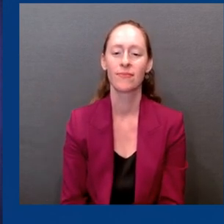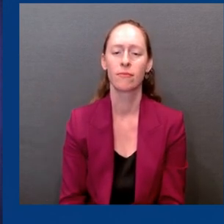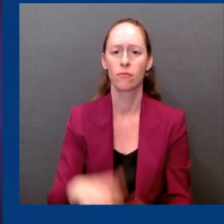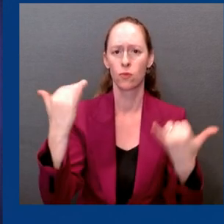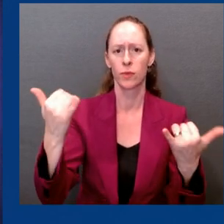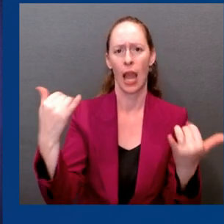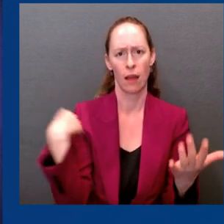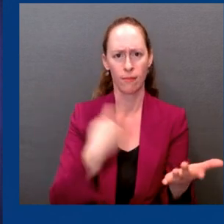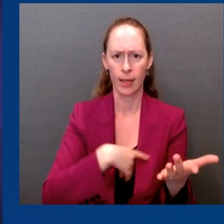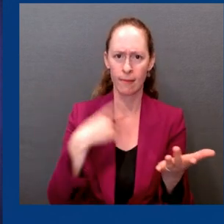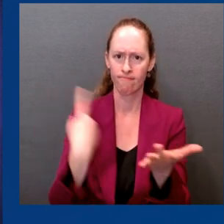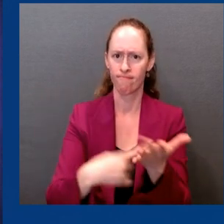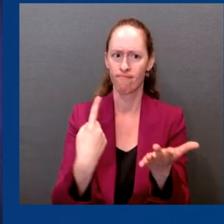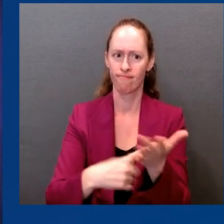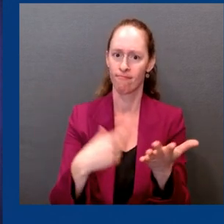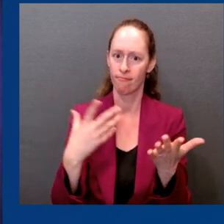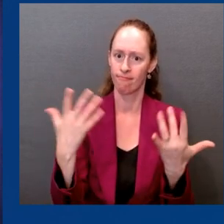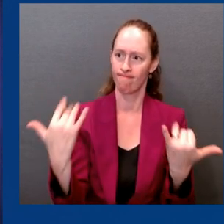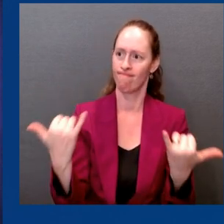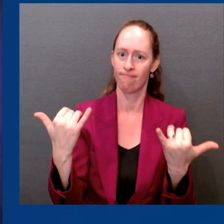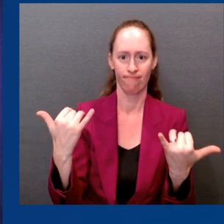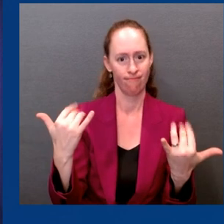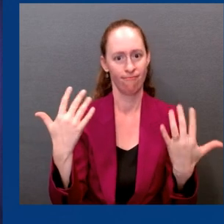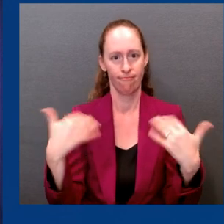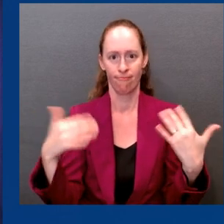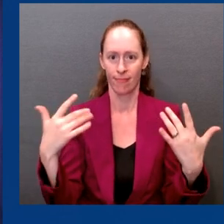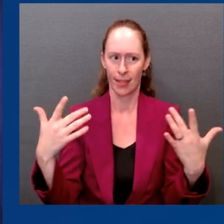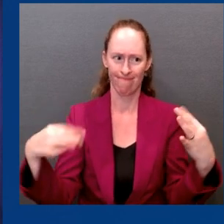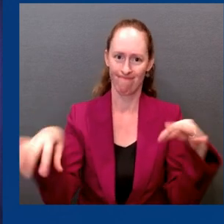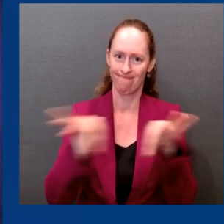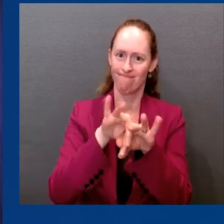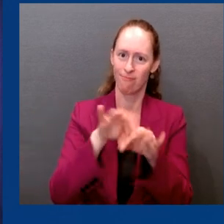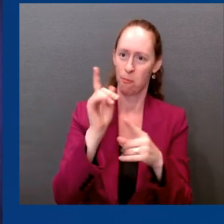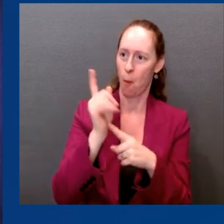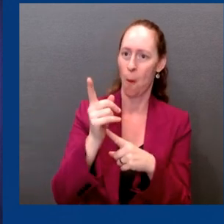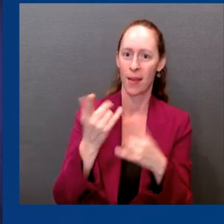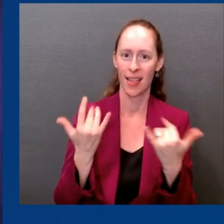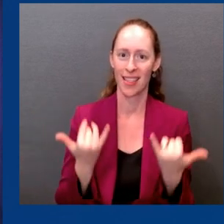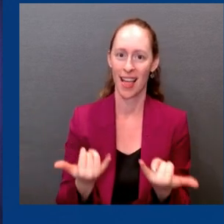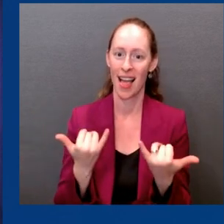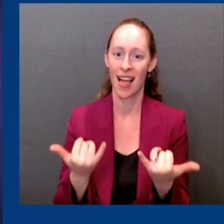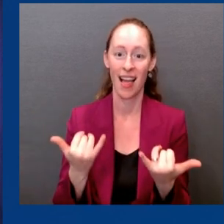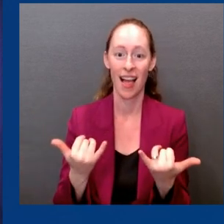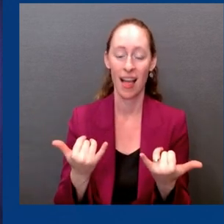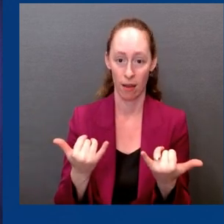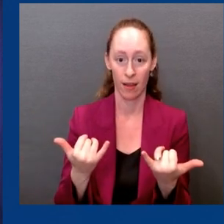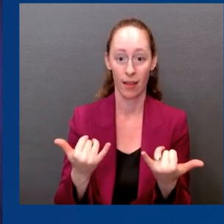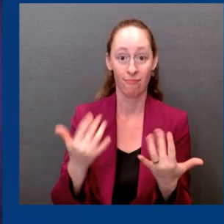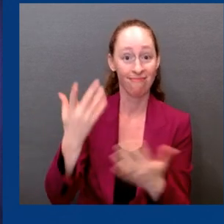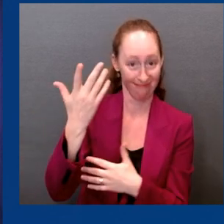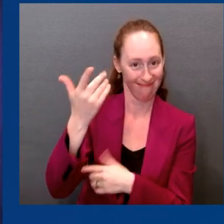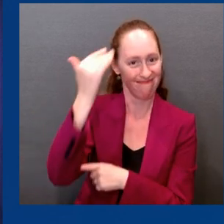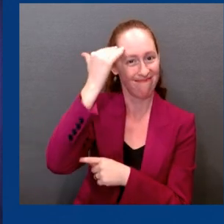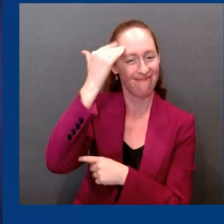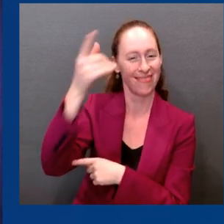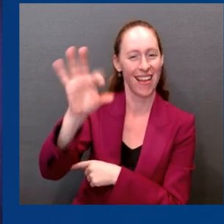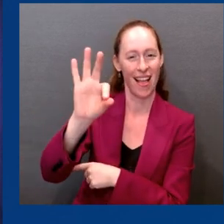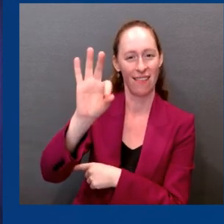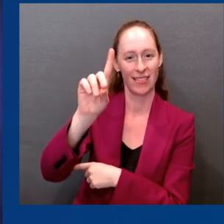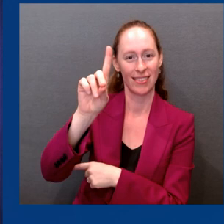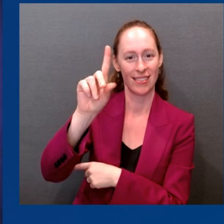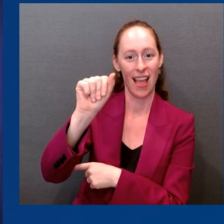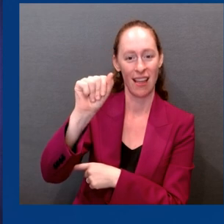Day weekend. The FDA authorized and the CDC recommended new updated COVID-19 vaccines